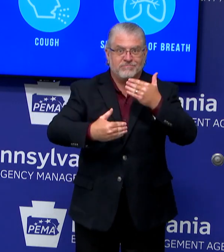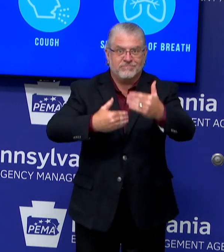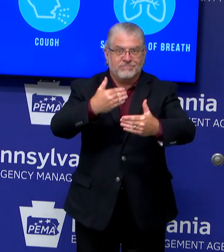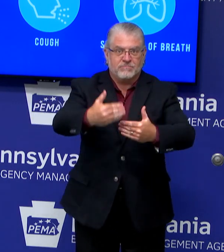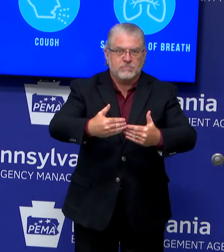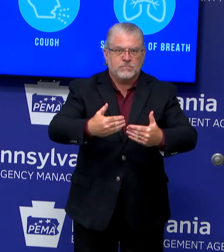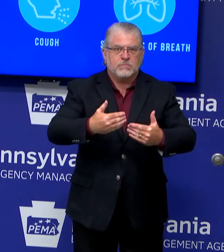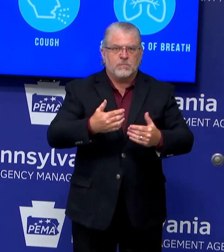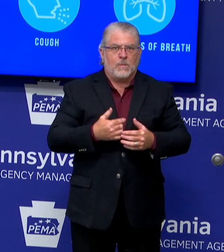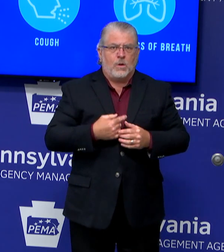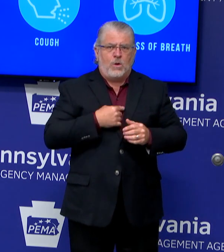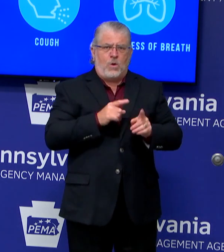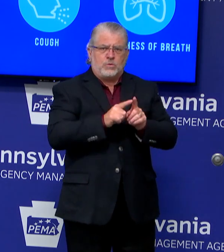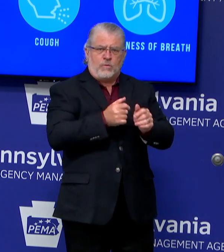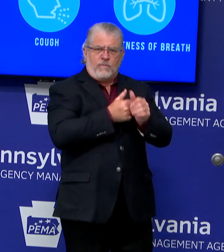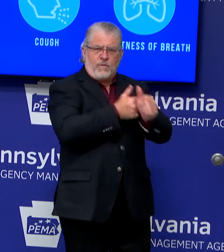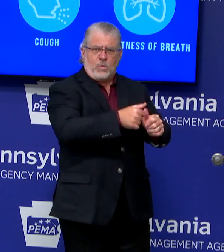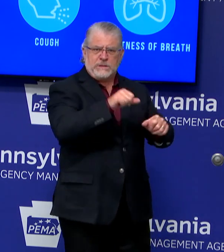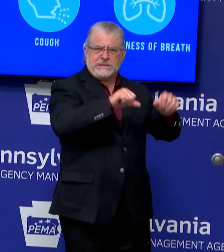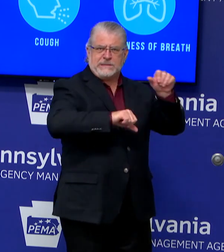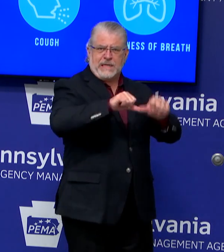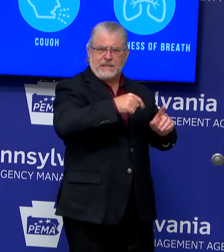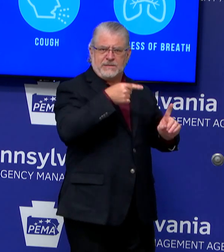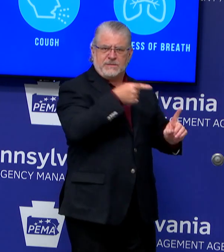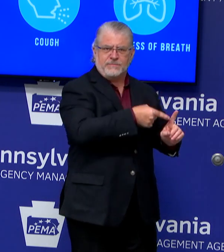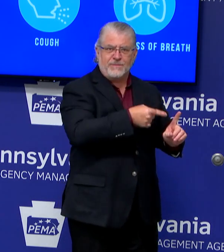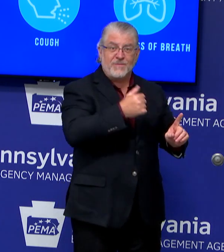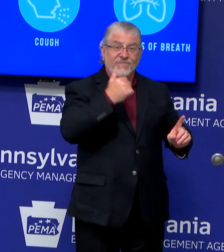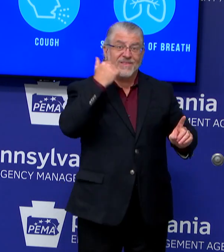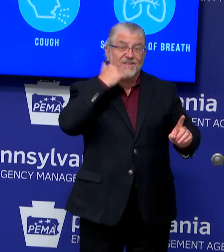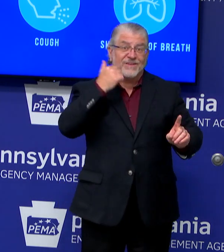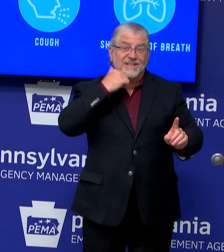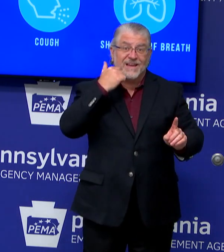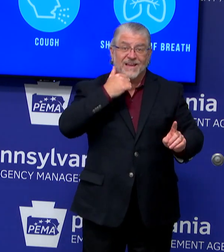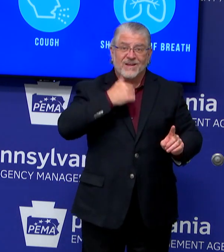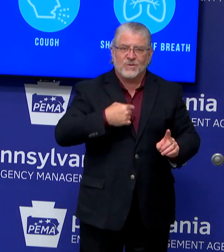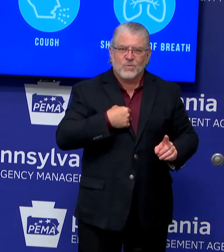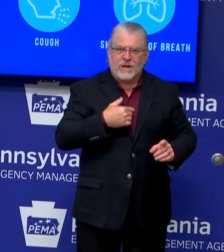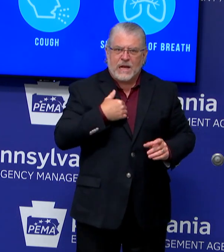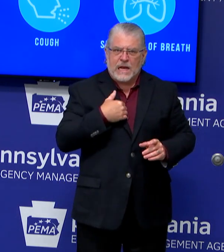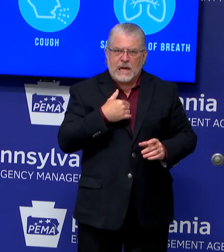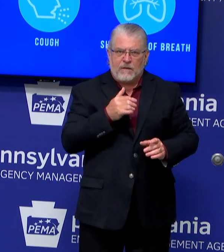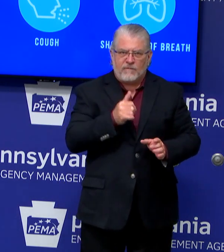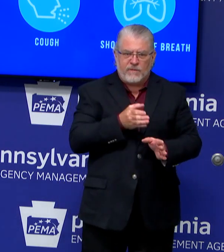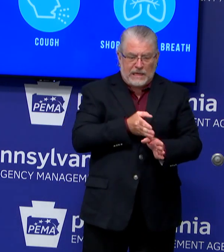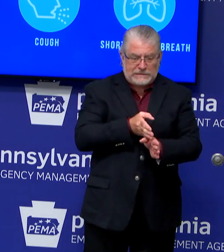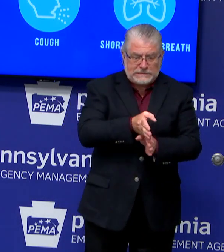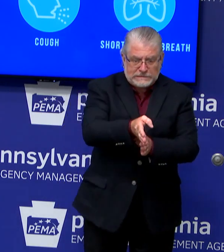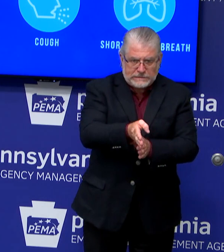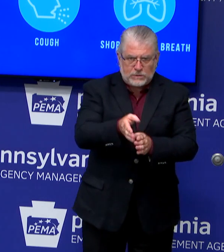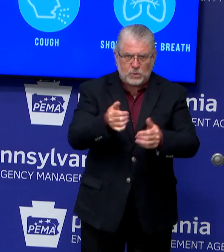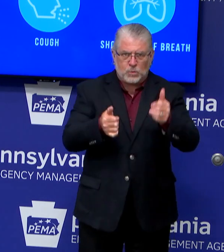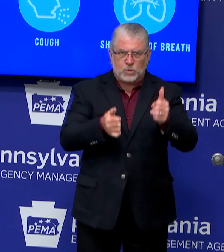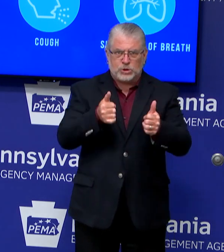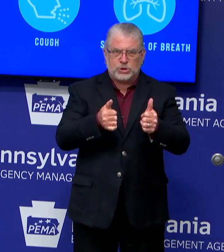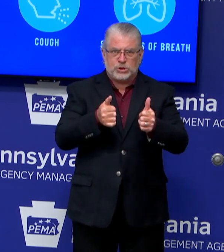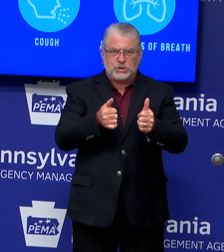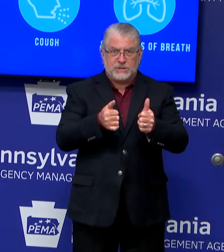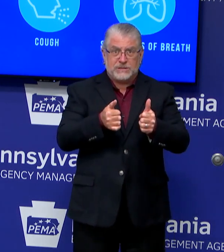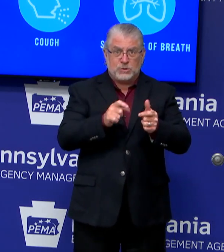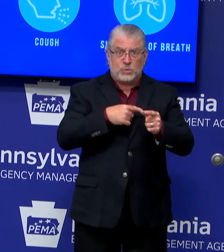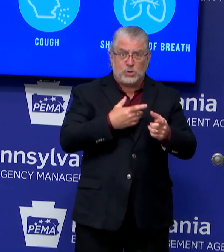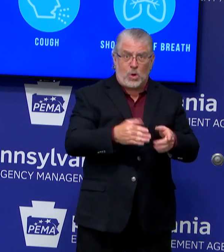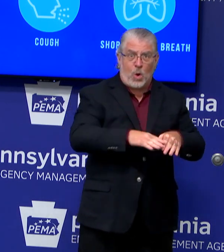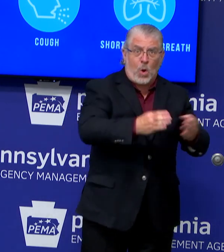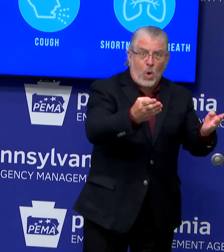week, we've used data to walk a tightrope between risking lives and being too cautious. And because of the virus's